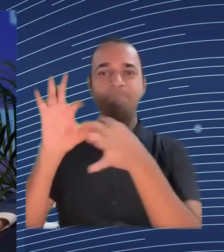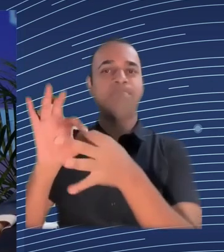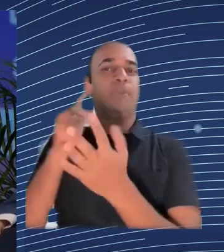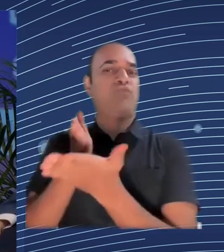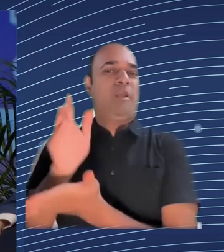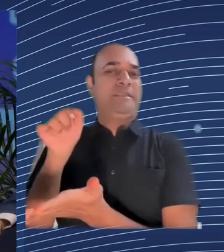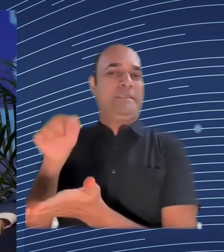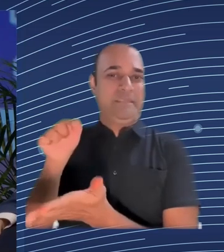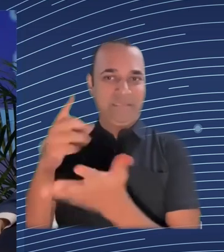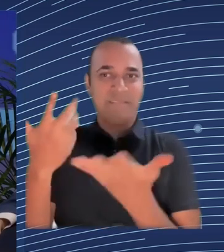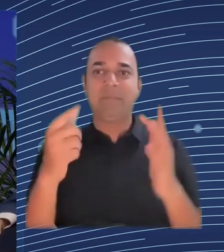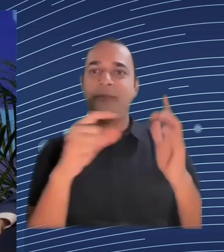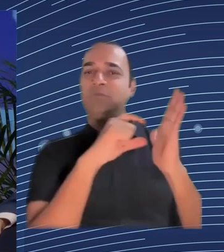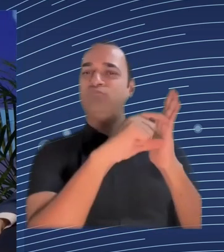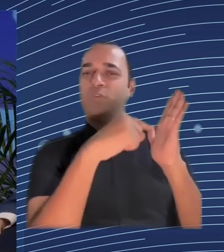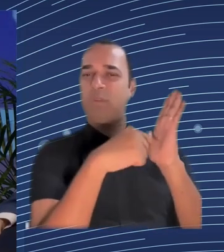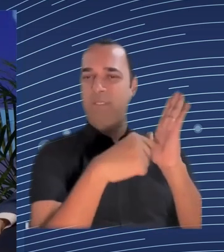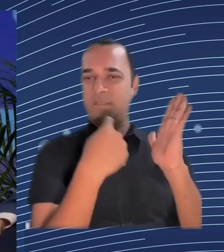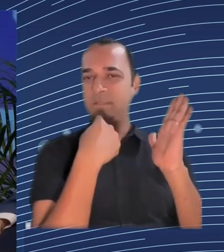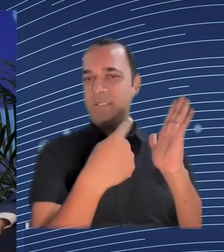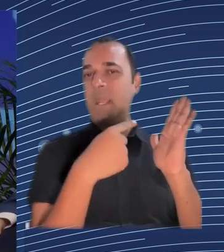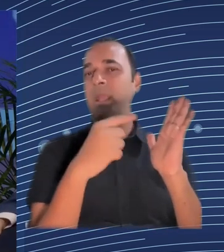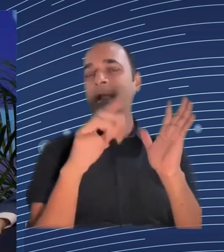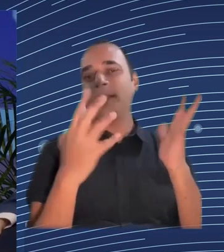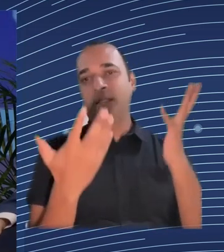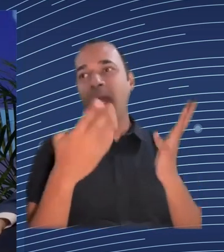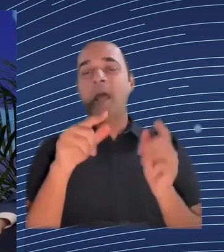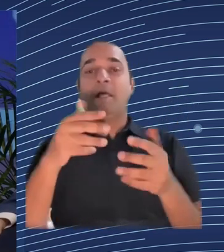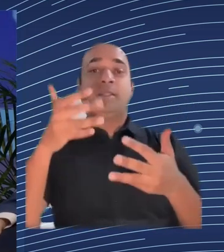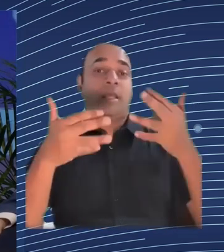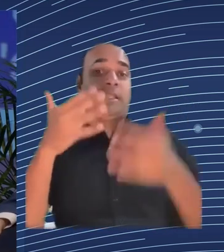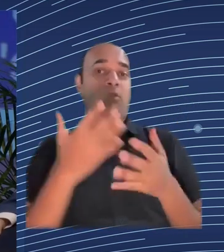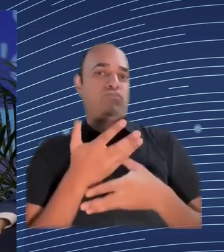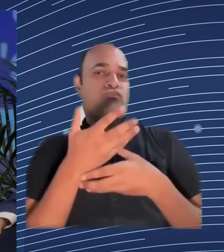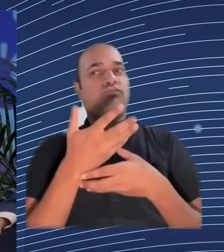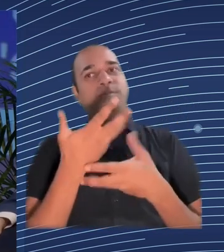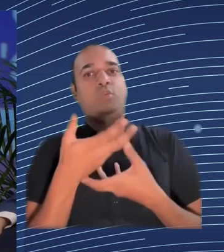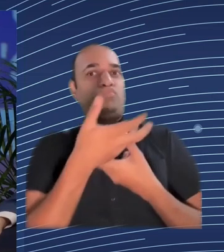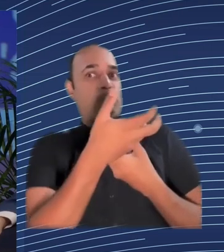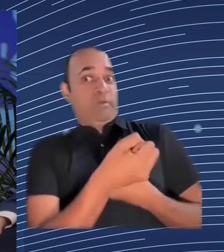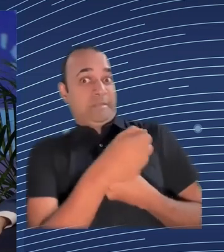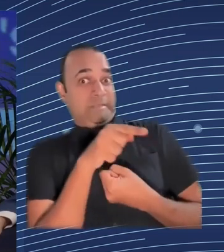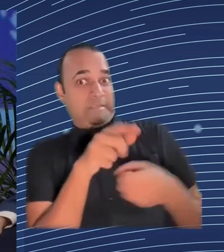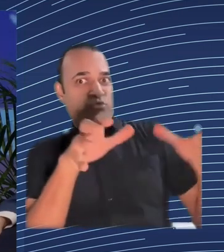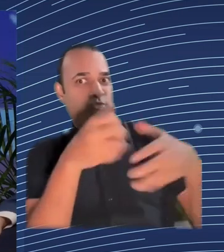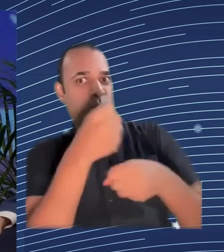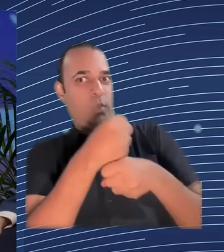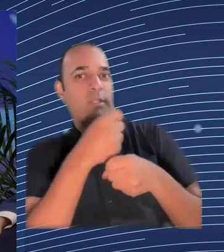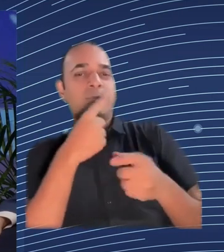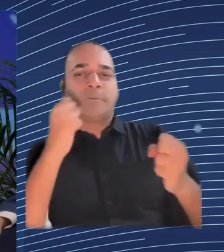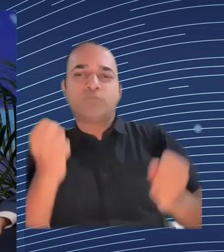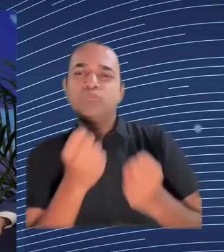strengthen the data subjects control over their own personal data so it was actually the opposite to what they were arguing it wasn't a disruptive